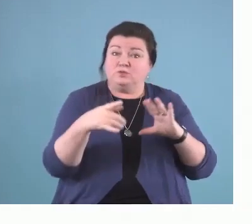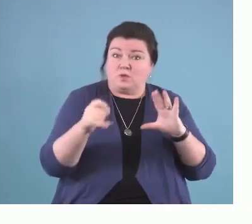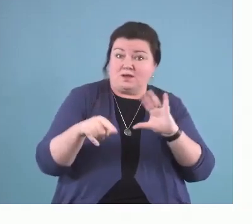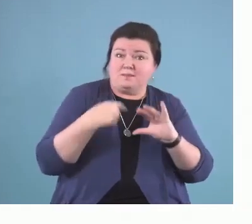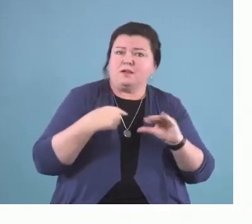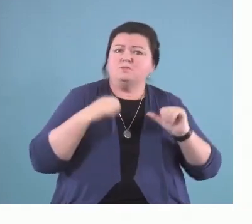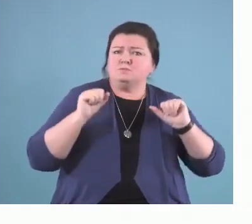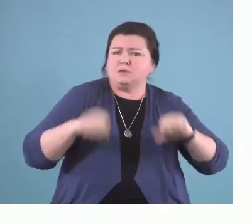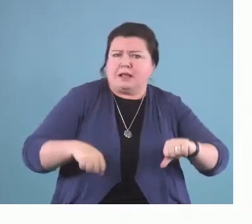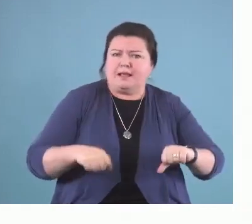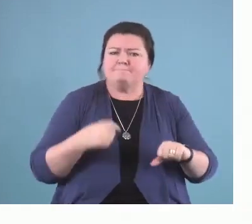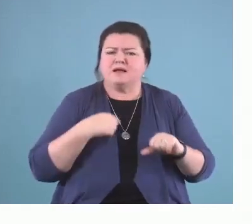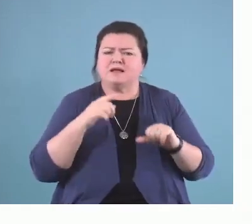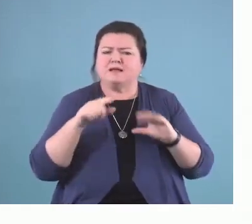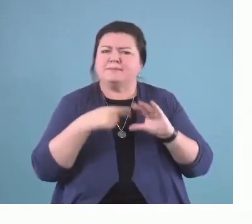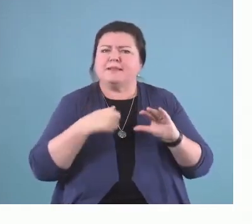of the slides.